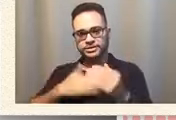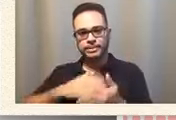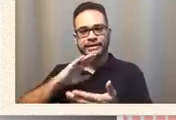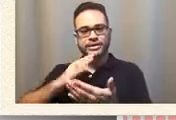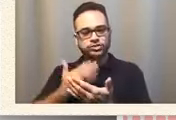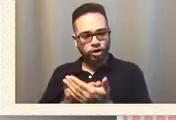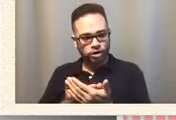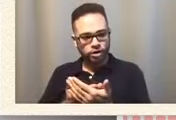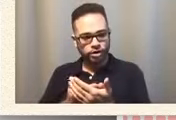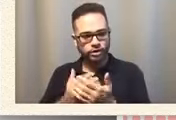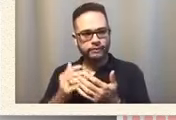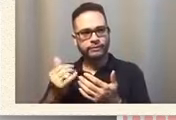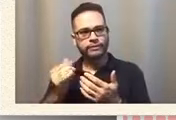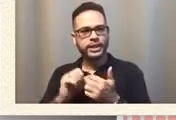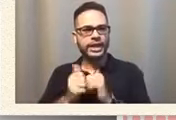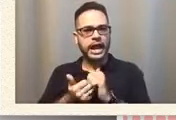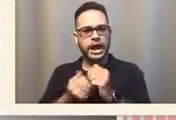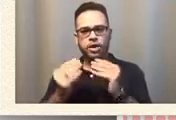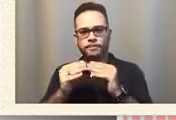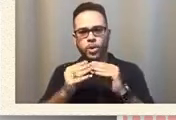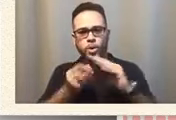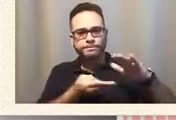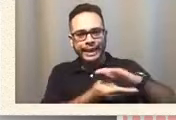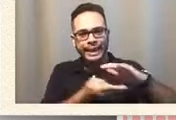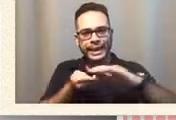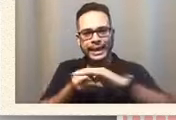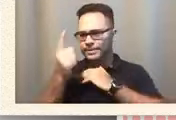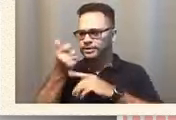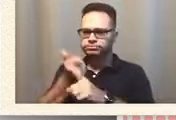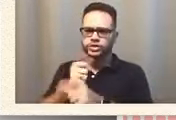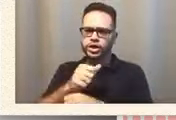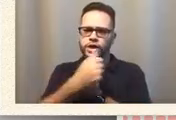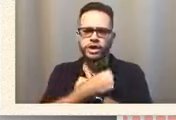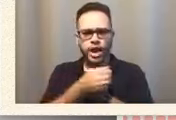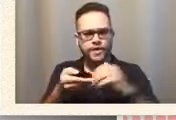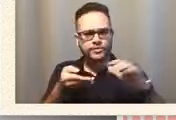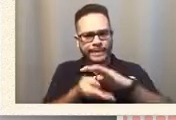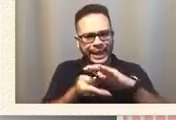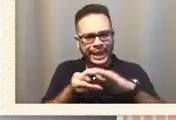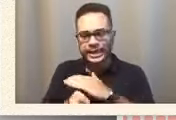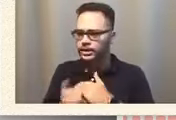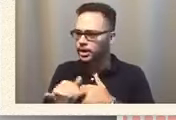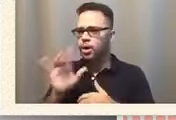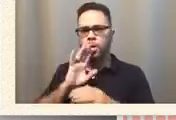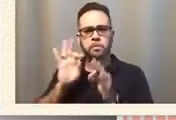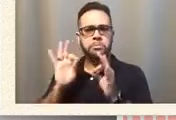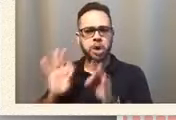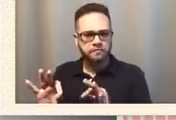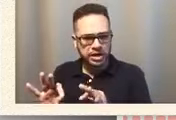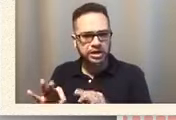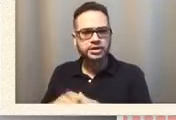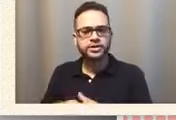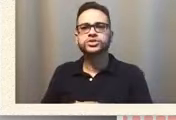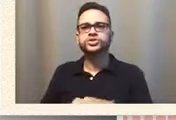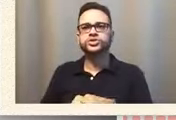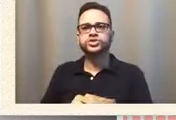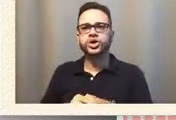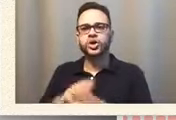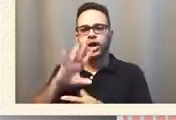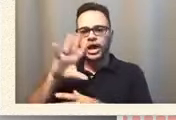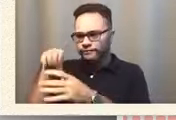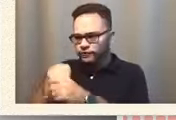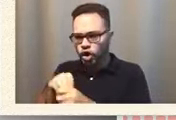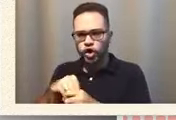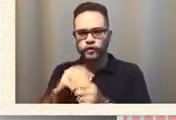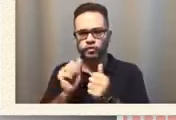to do more baking because she loves baking she knows i'm like oh that would be perfect so getting him involved into learning